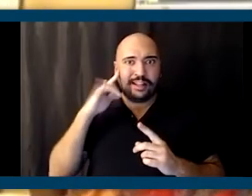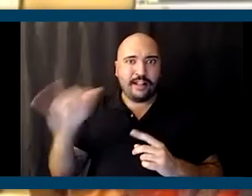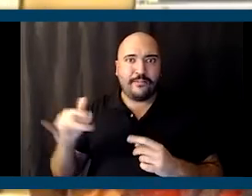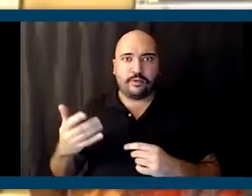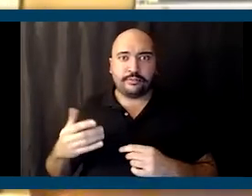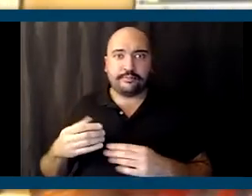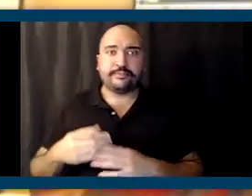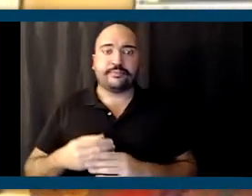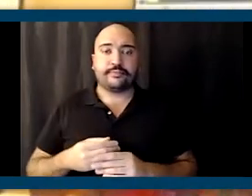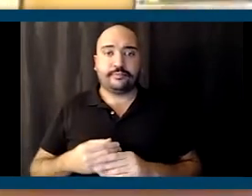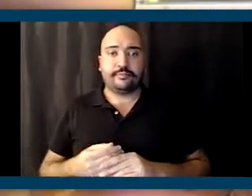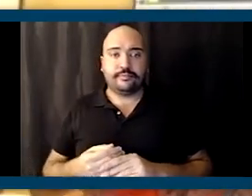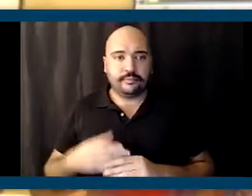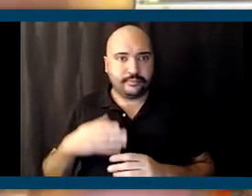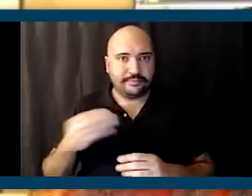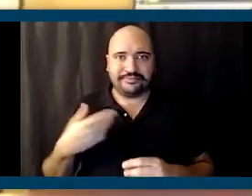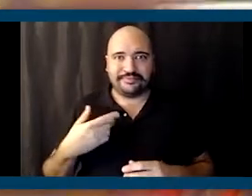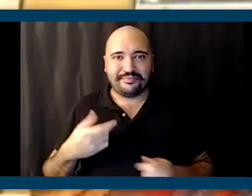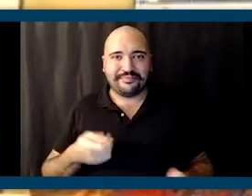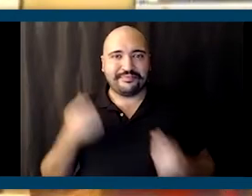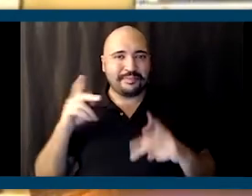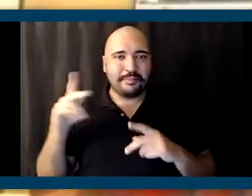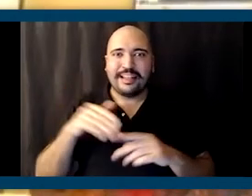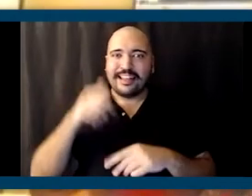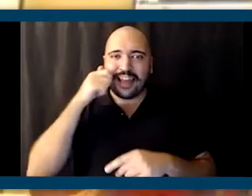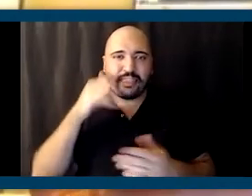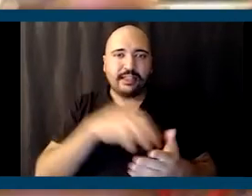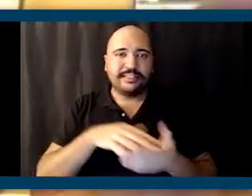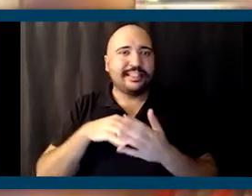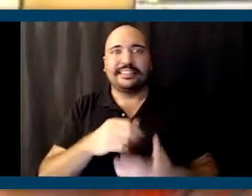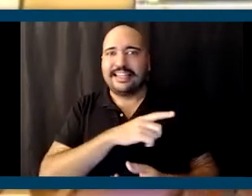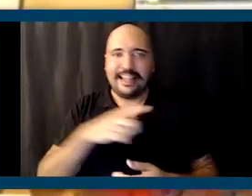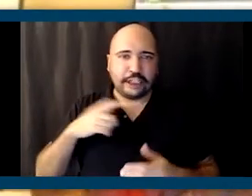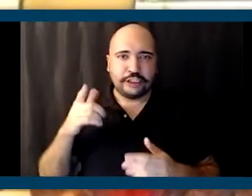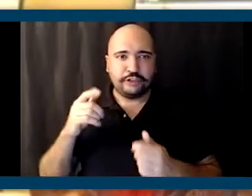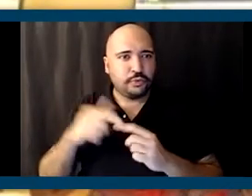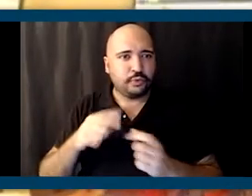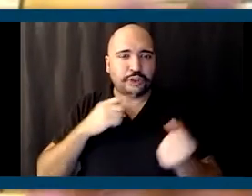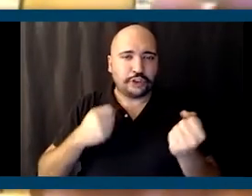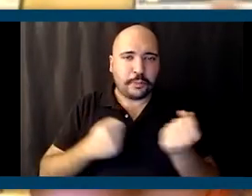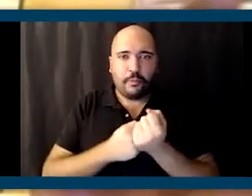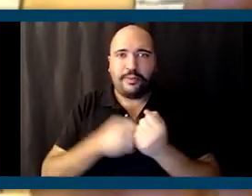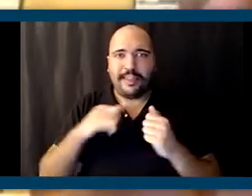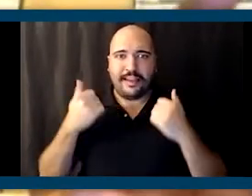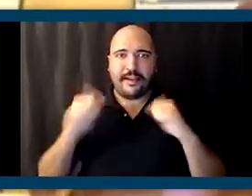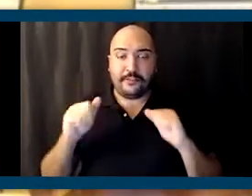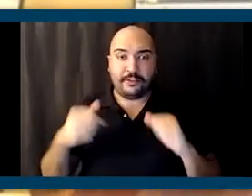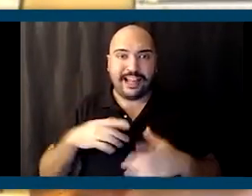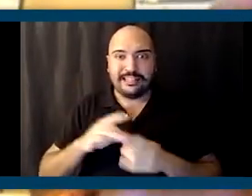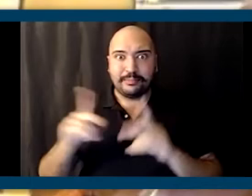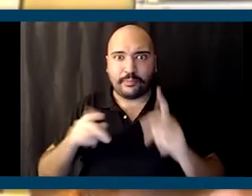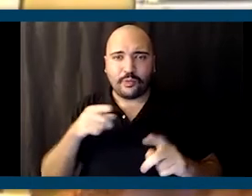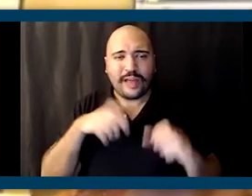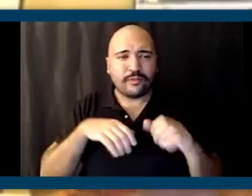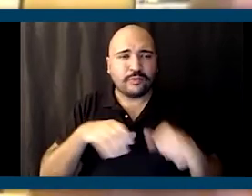and had gotten people who had been in ethnic studies legislators to really support the effort. So I tell people, have to do the work.